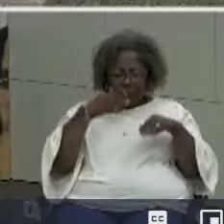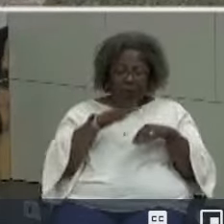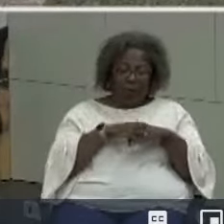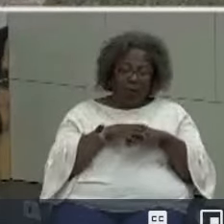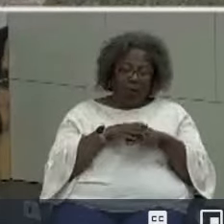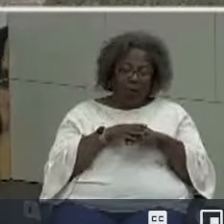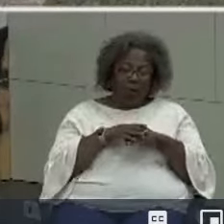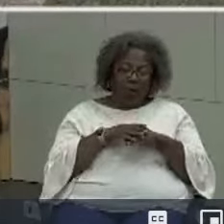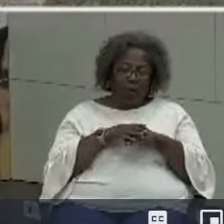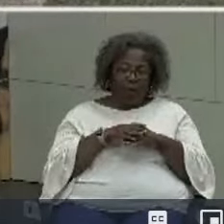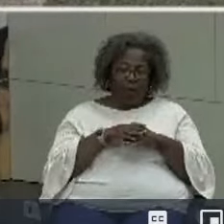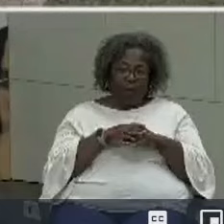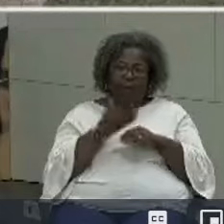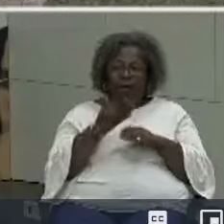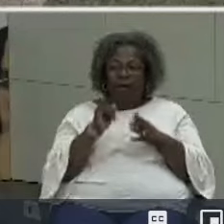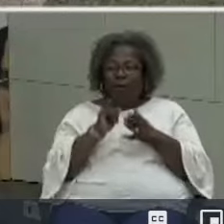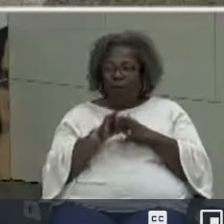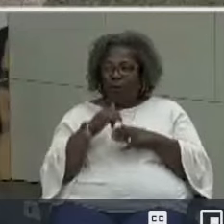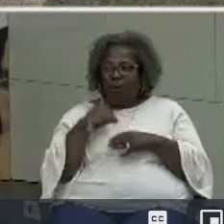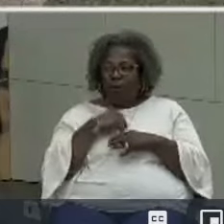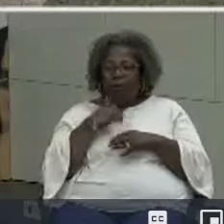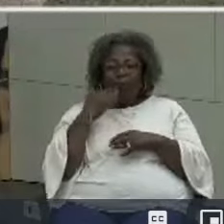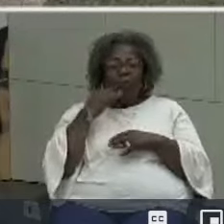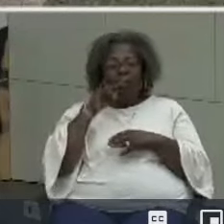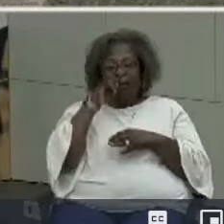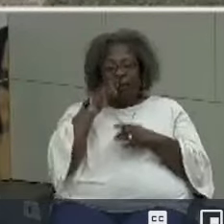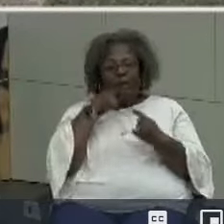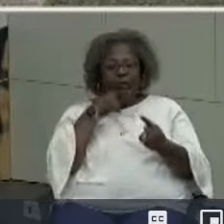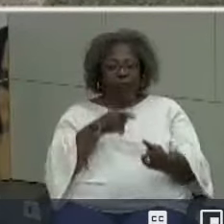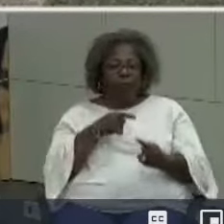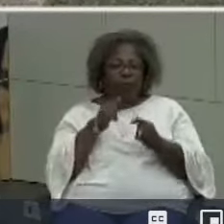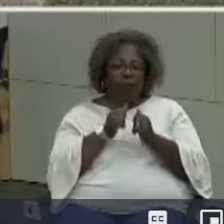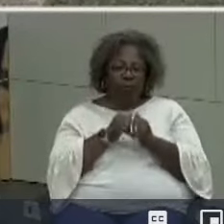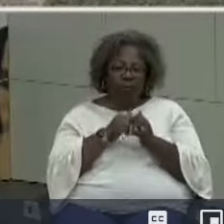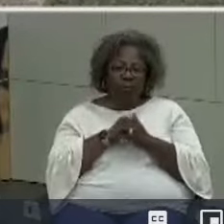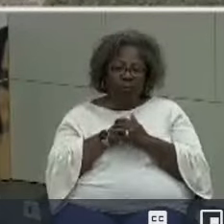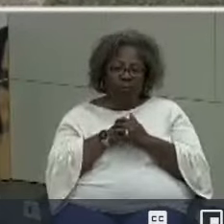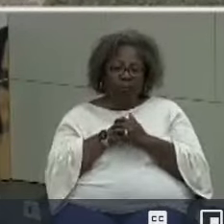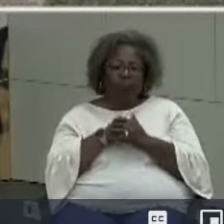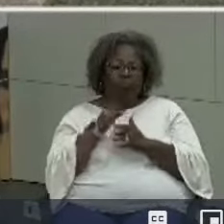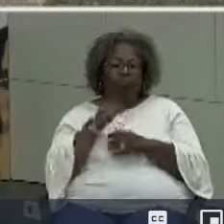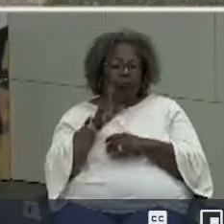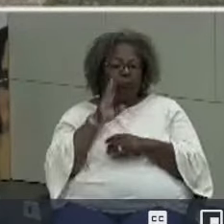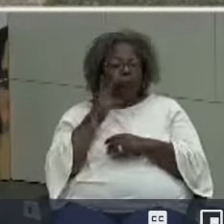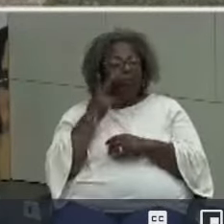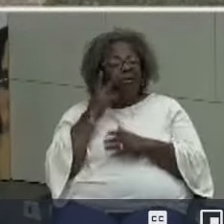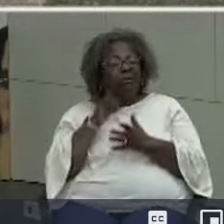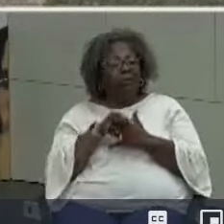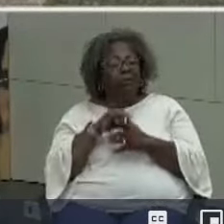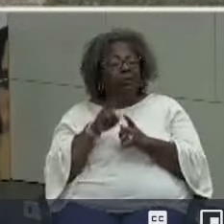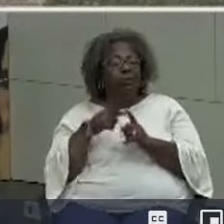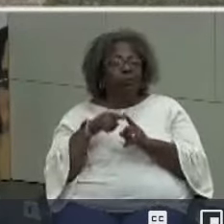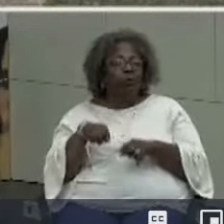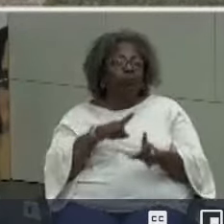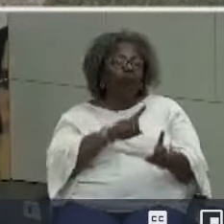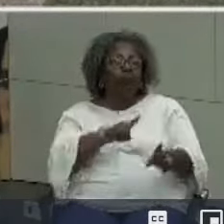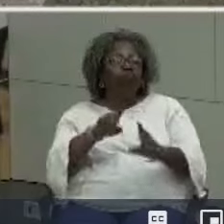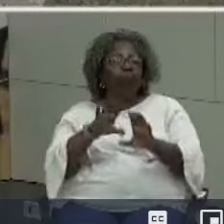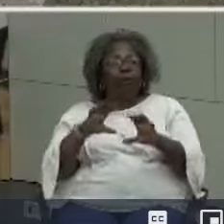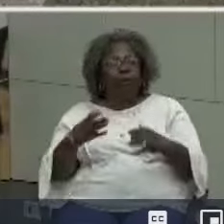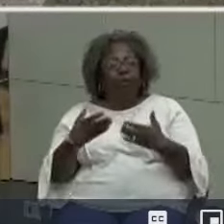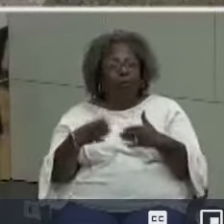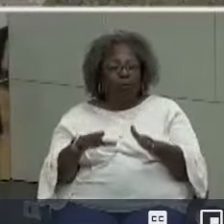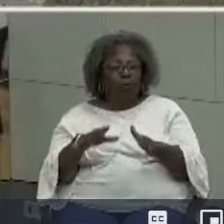things that we we know kids struggled with. So you'll see that when you go around the classrooms that